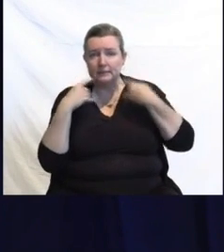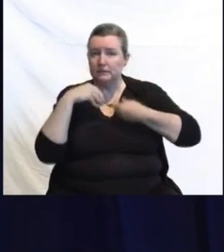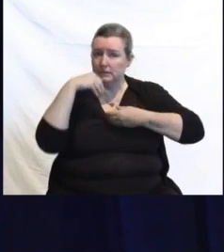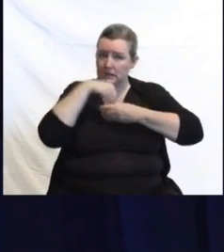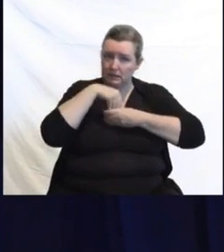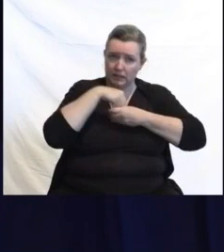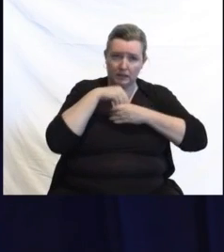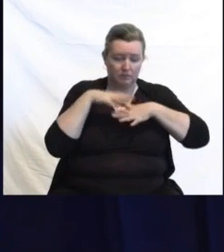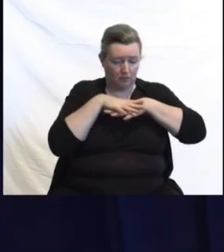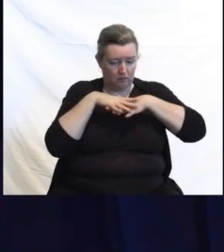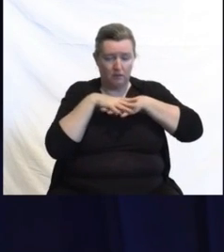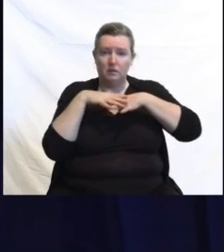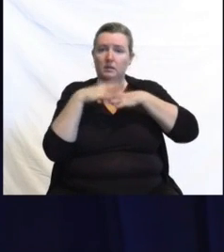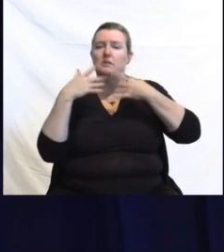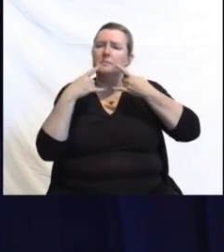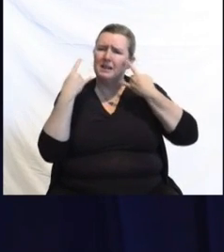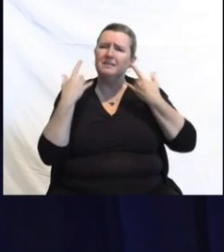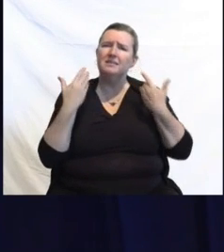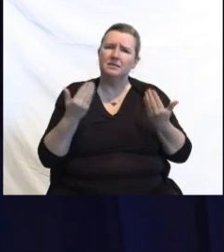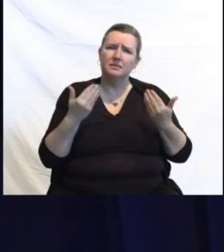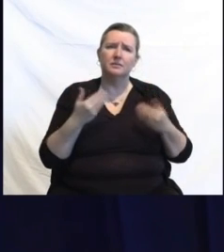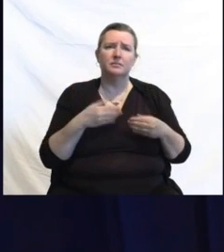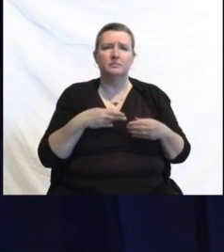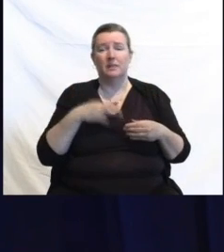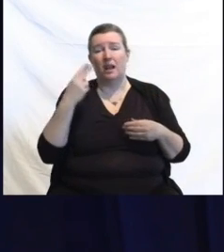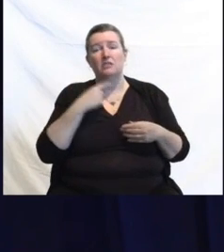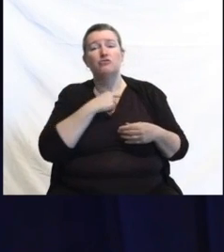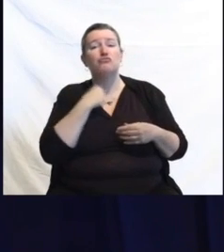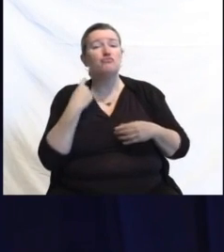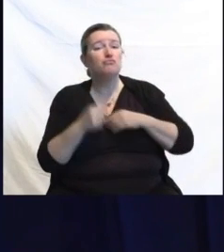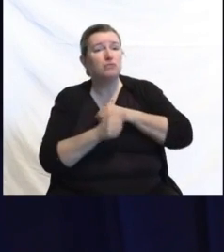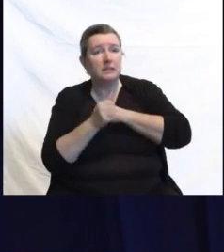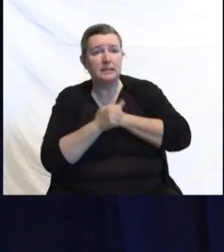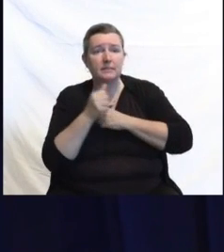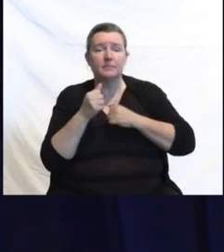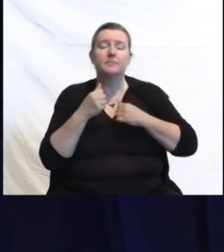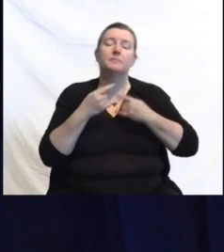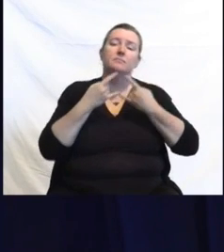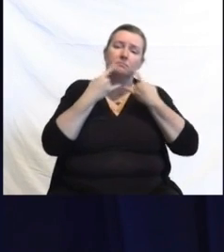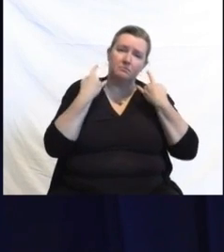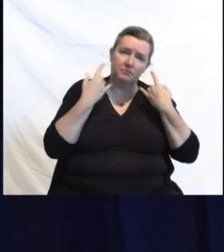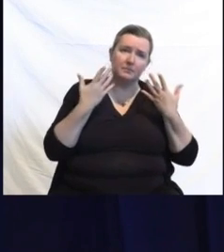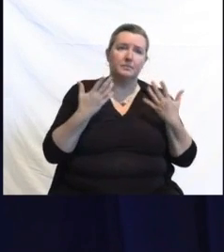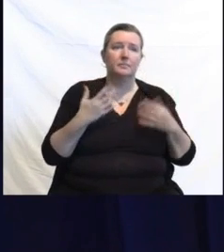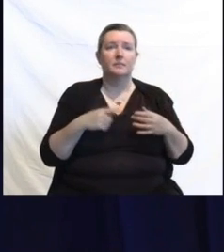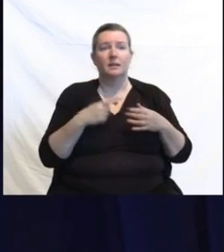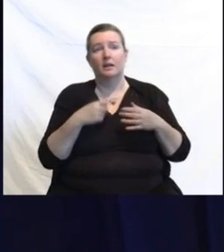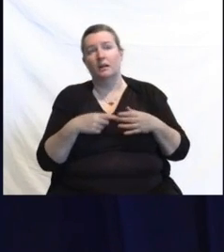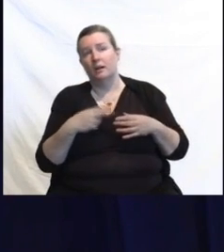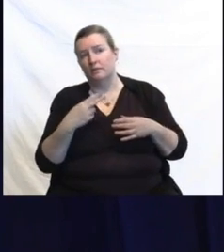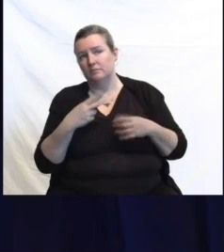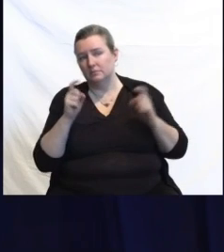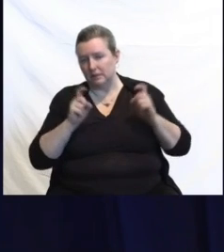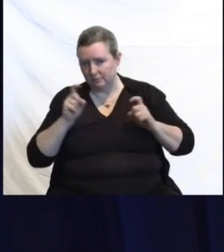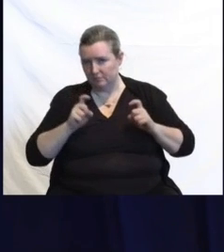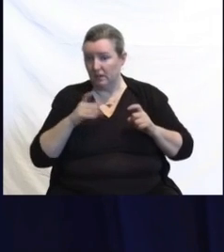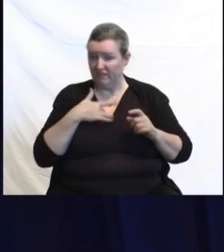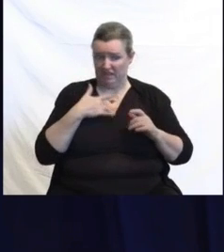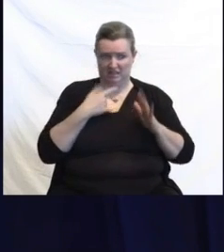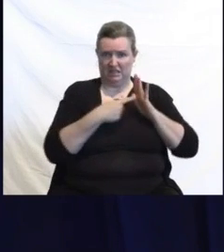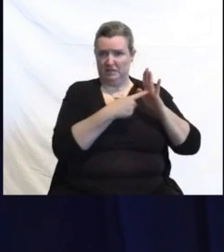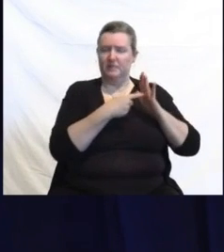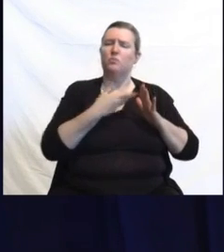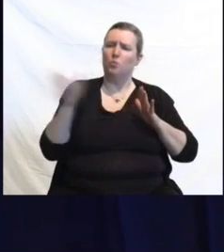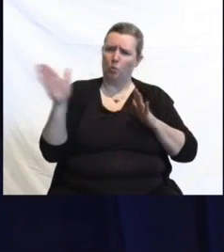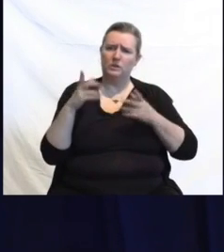you are around high-risk individuals. If you have any symptoms, please get tested and as always, practice good hand hygiene such as